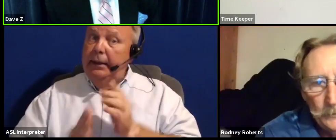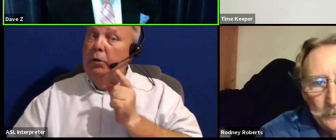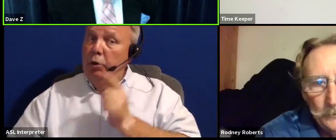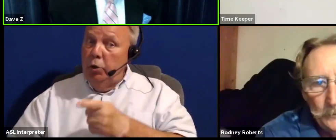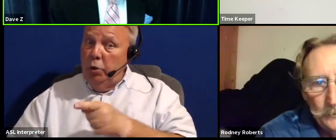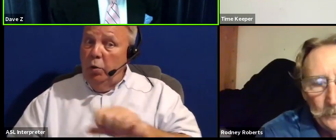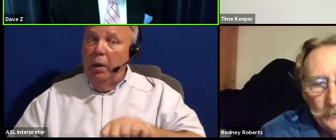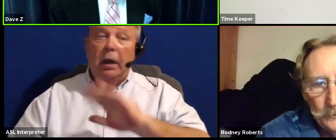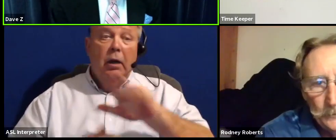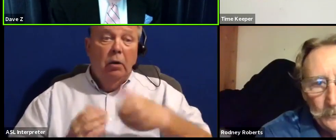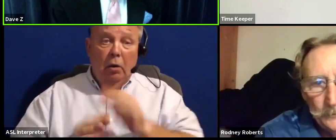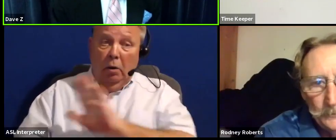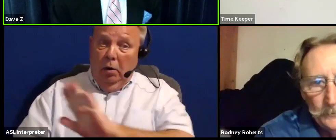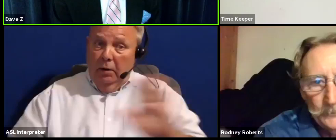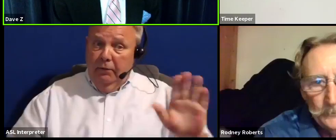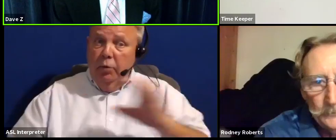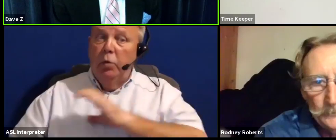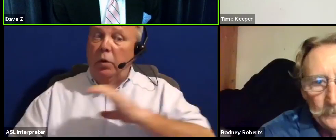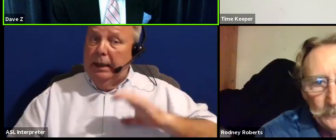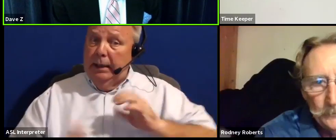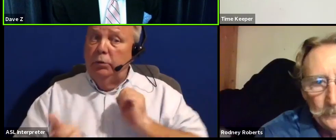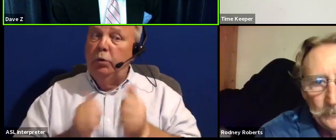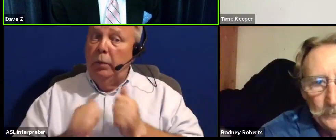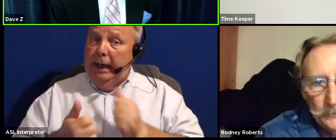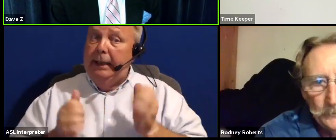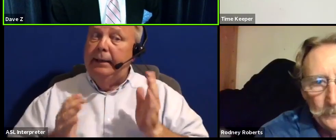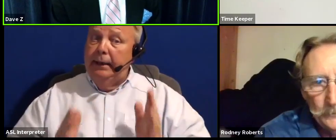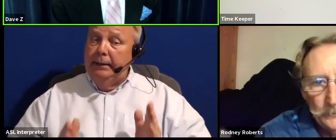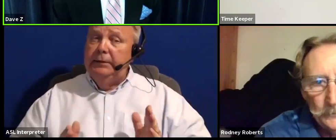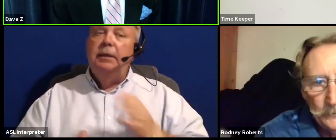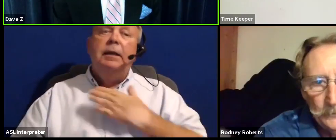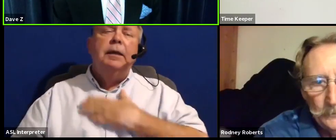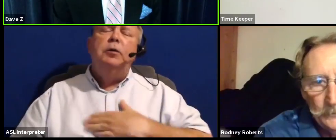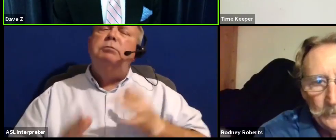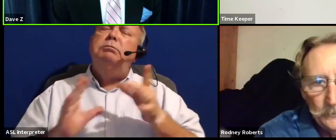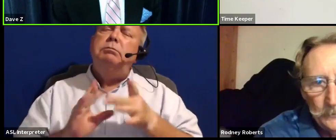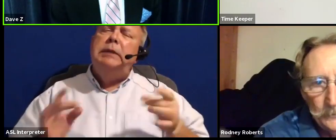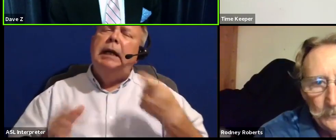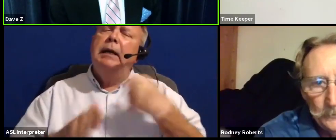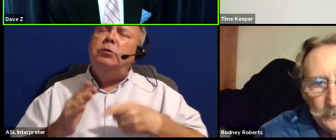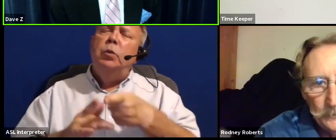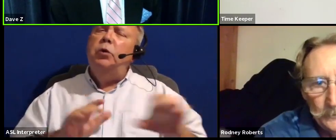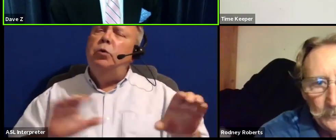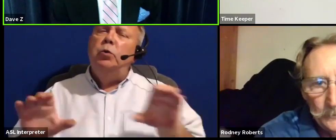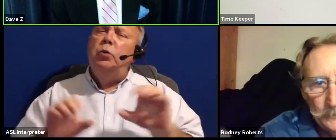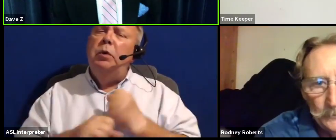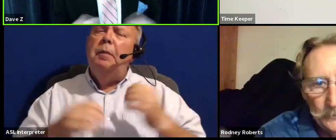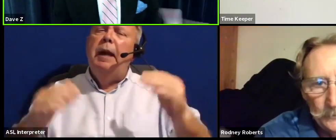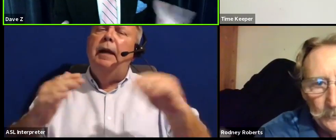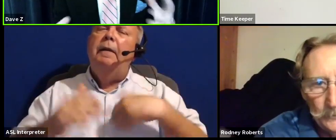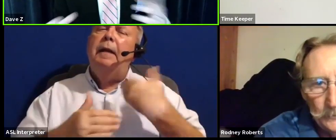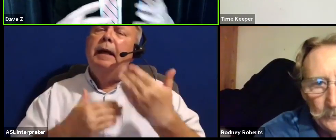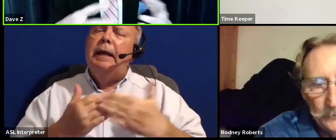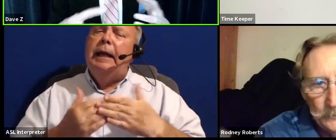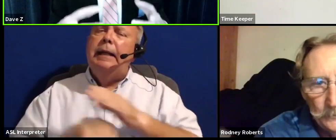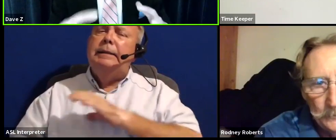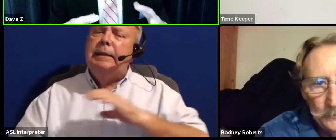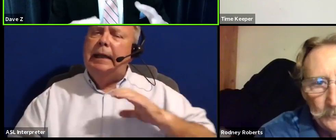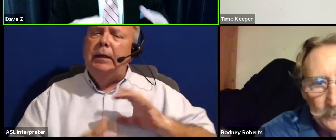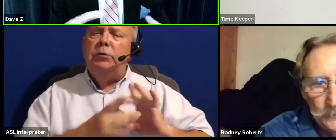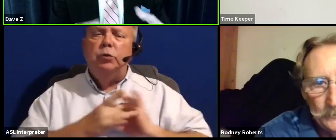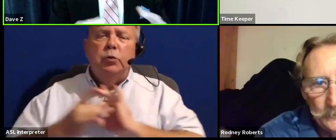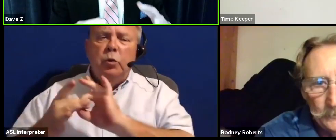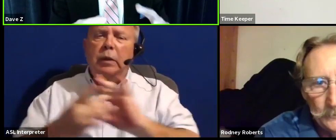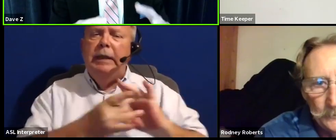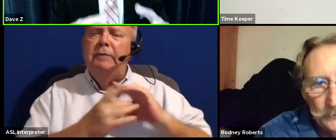all of your council candidates to tell us what you'll do to make the next council a cohesive and productive